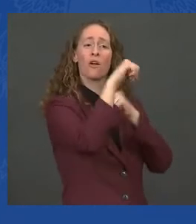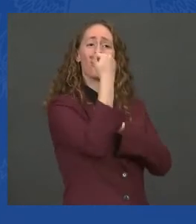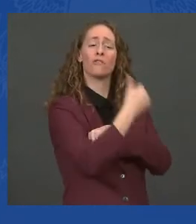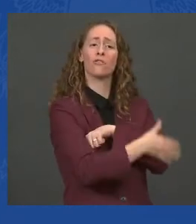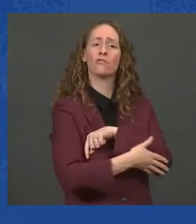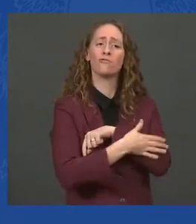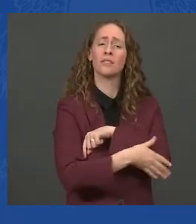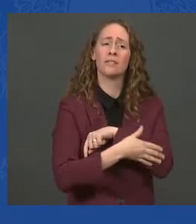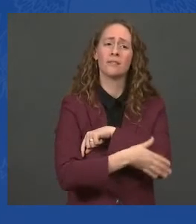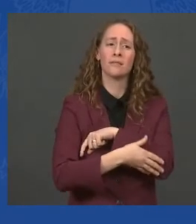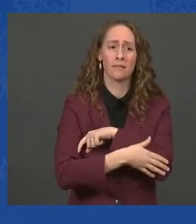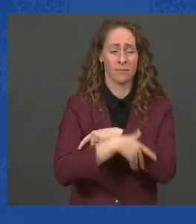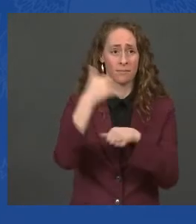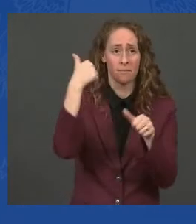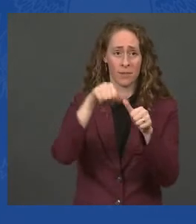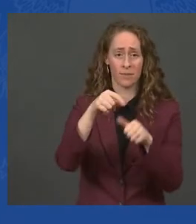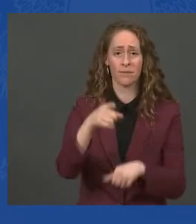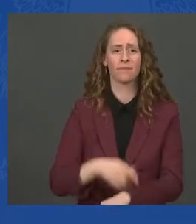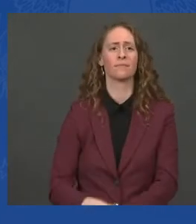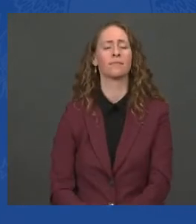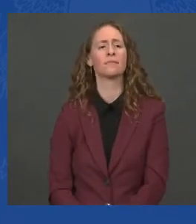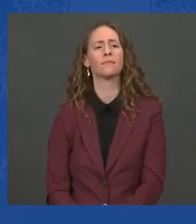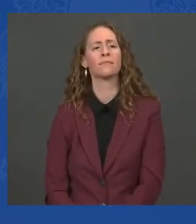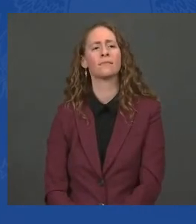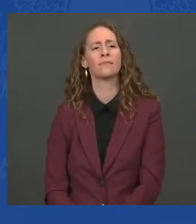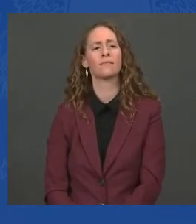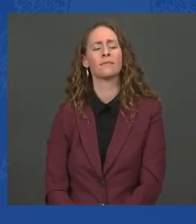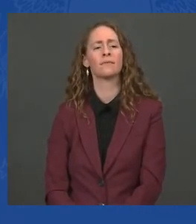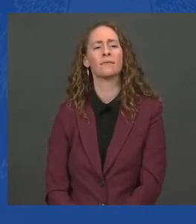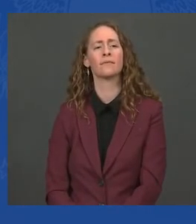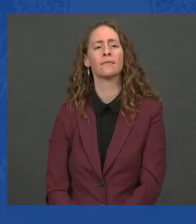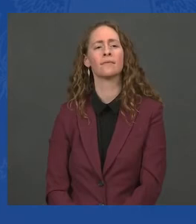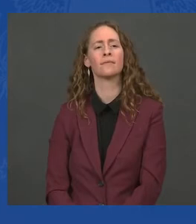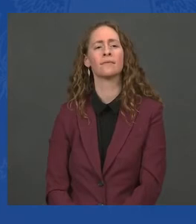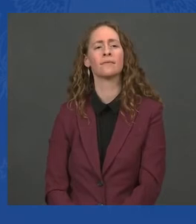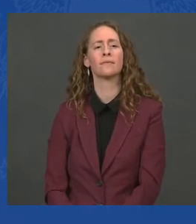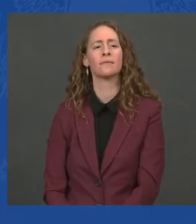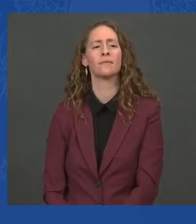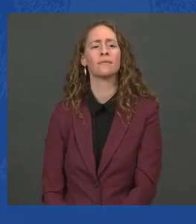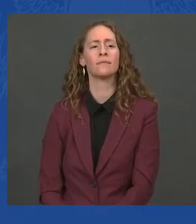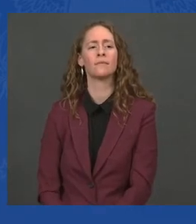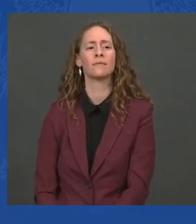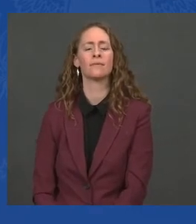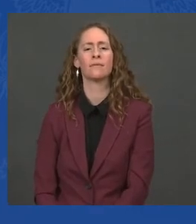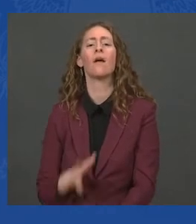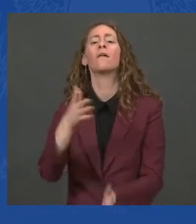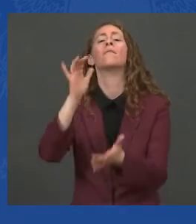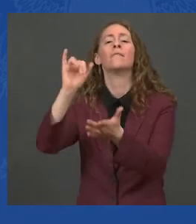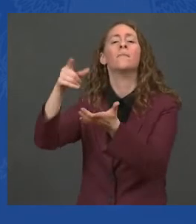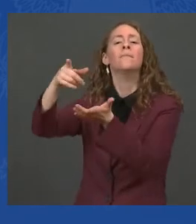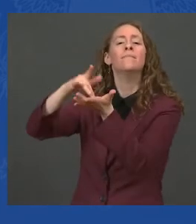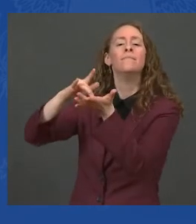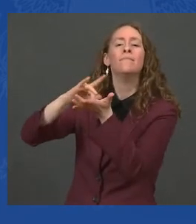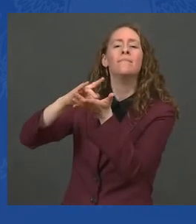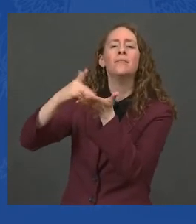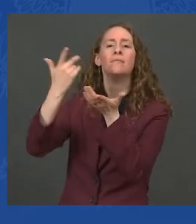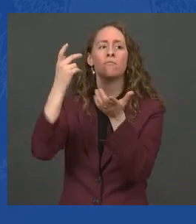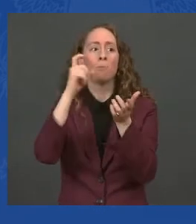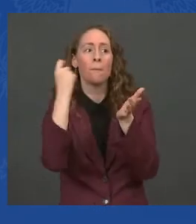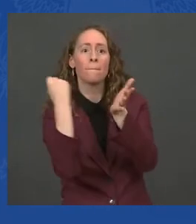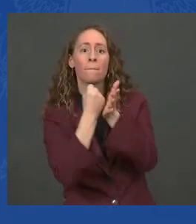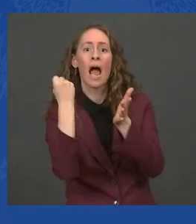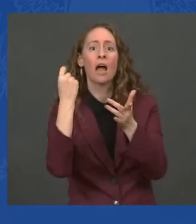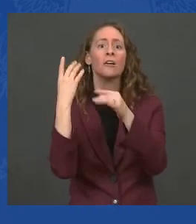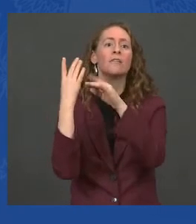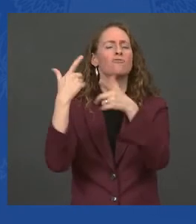able to have access to this so they can make the vaccine in their own countries. And thirdly, in Southern Africa, for